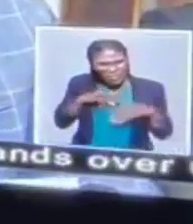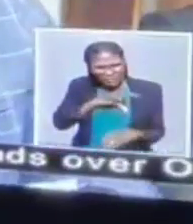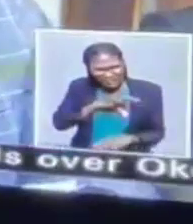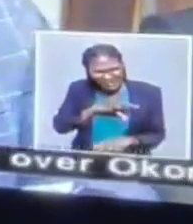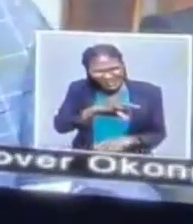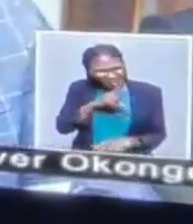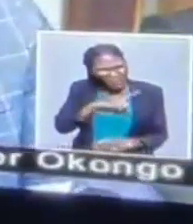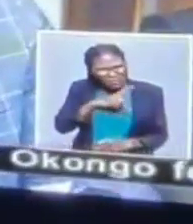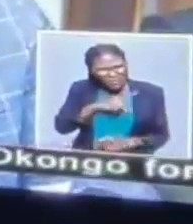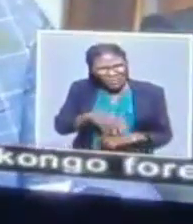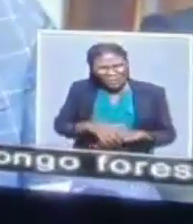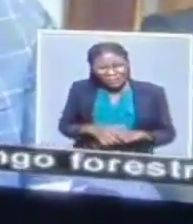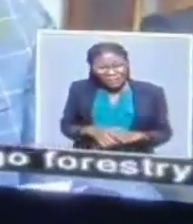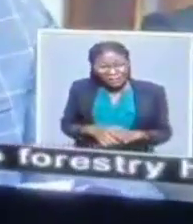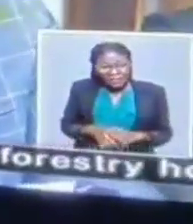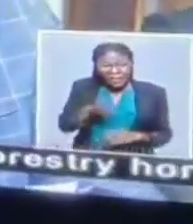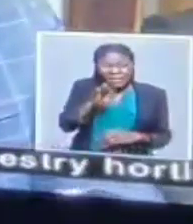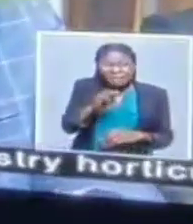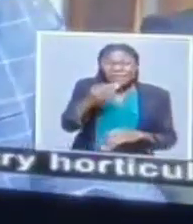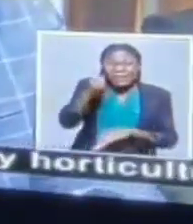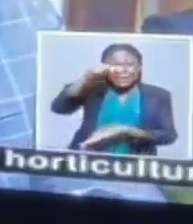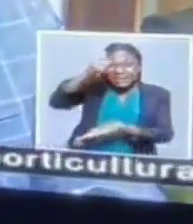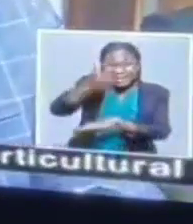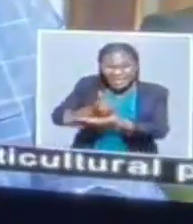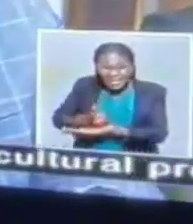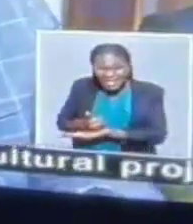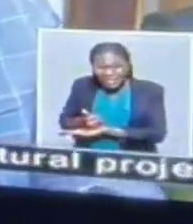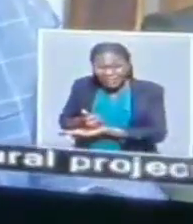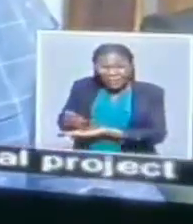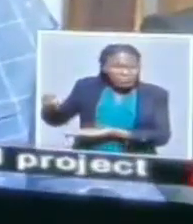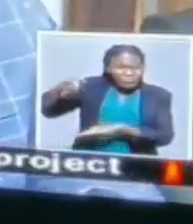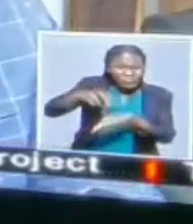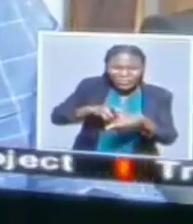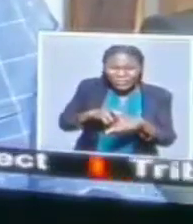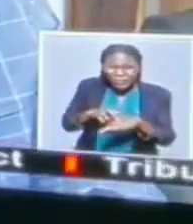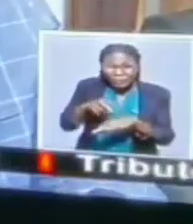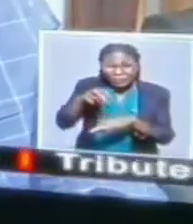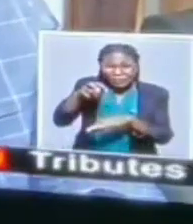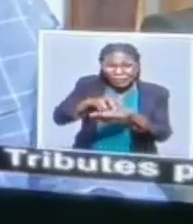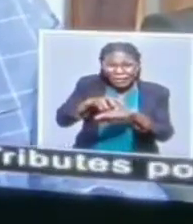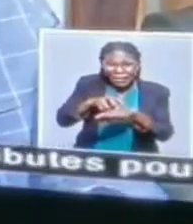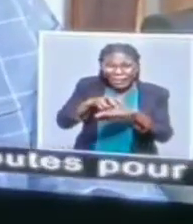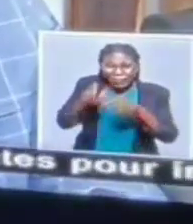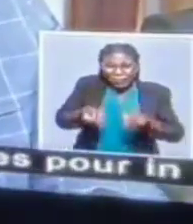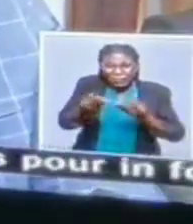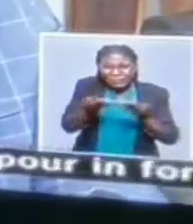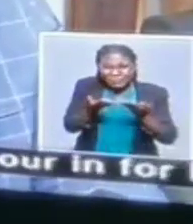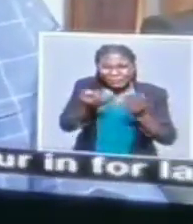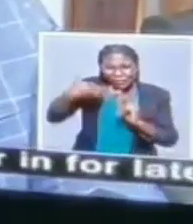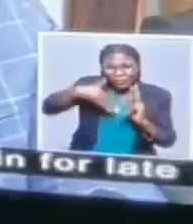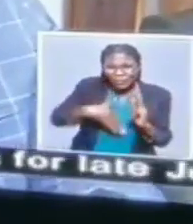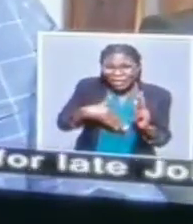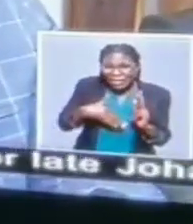then if you are ready to serve the Namibian people, purely to occupy that highest